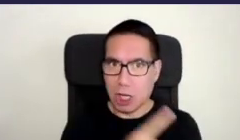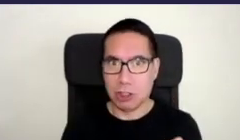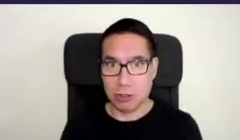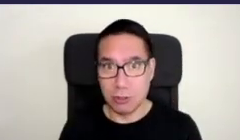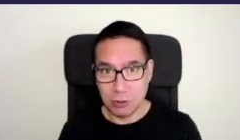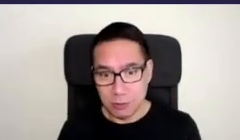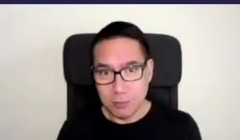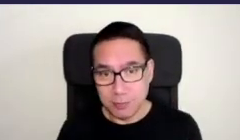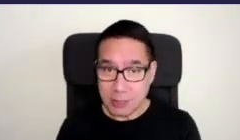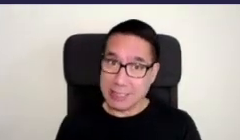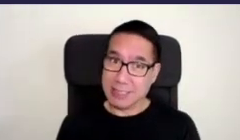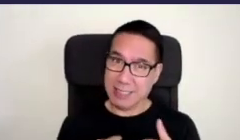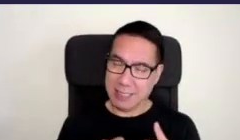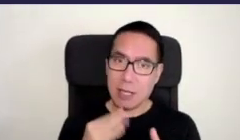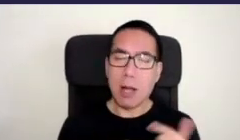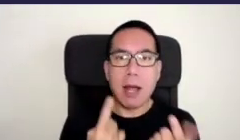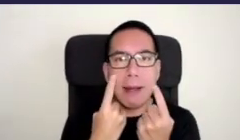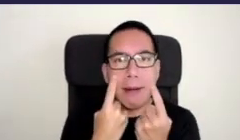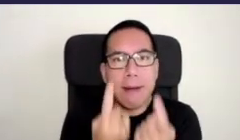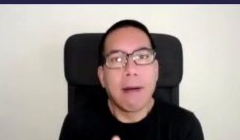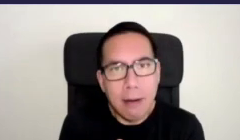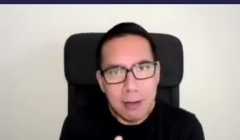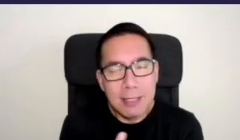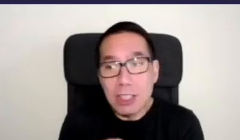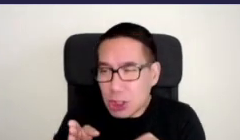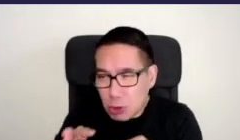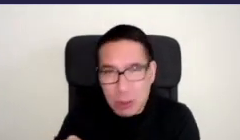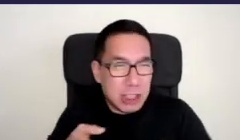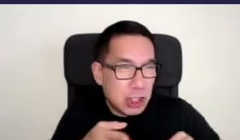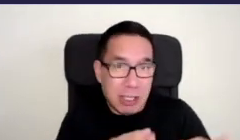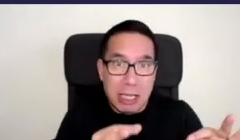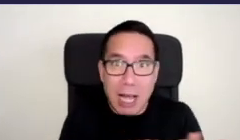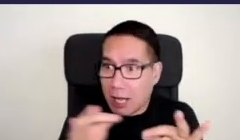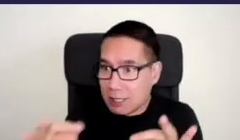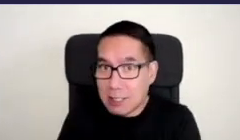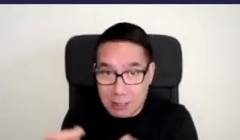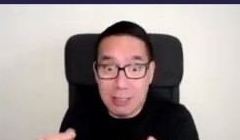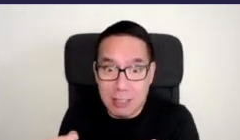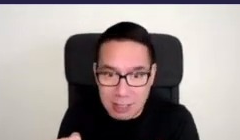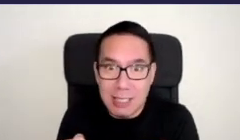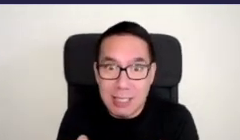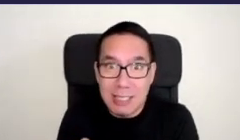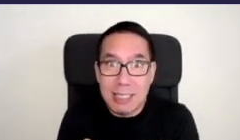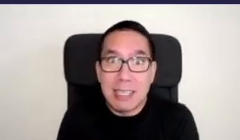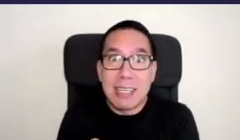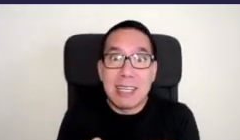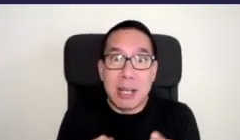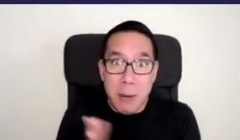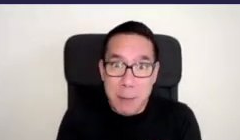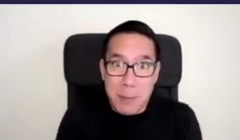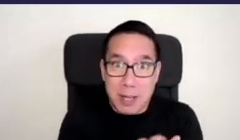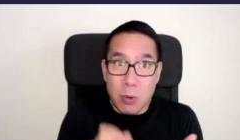so for me it's about care street gardening begets street gardening care begets care